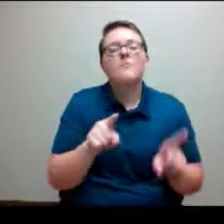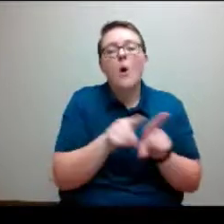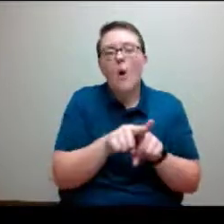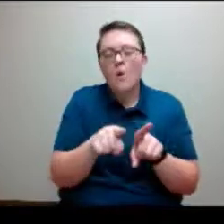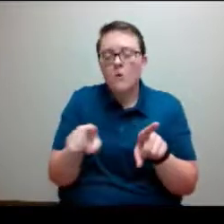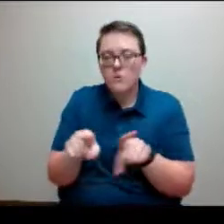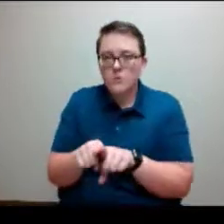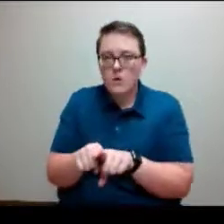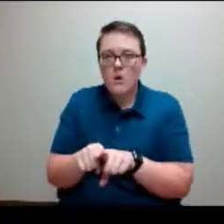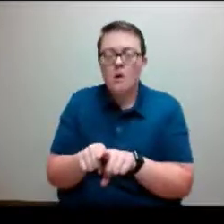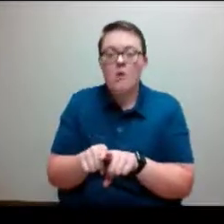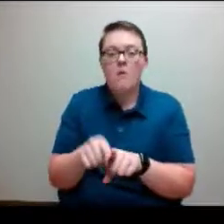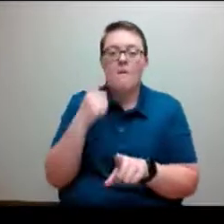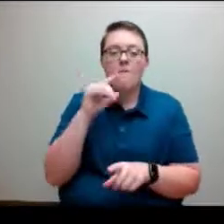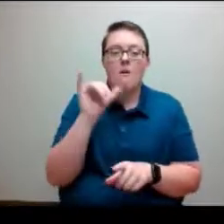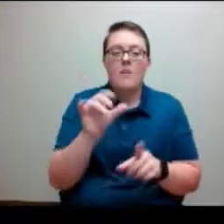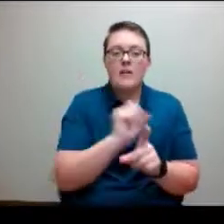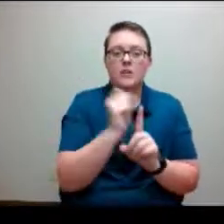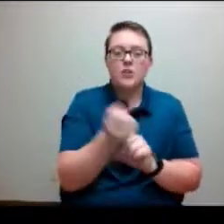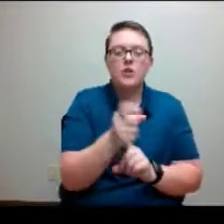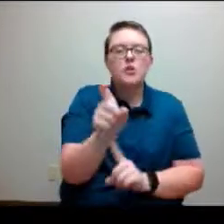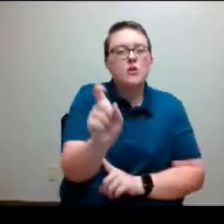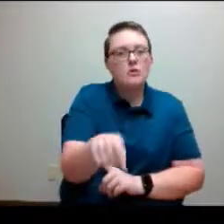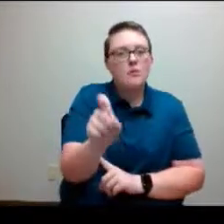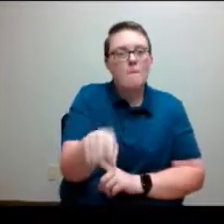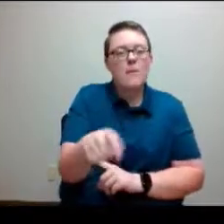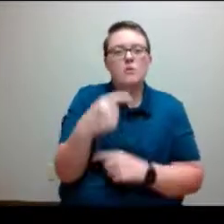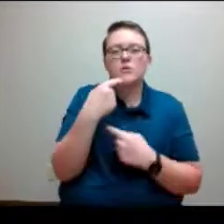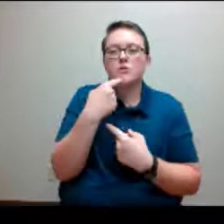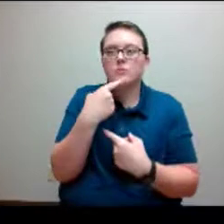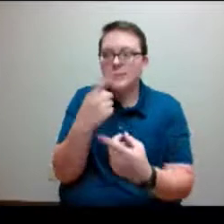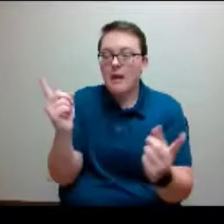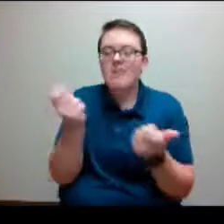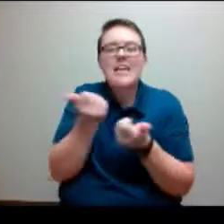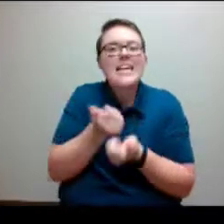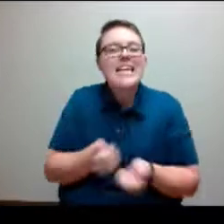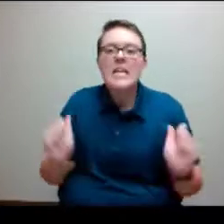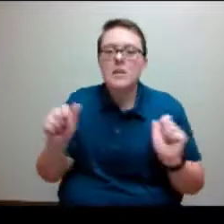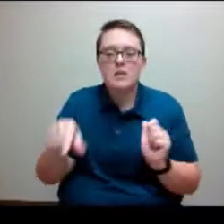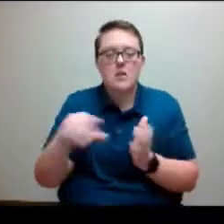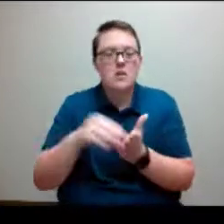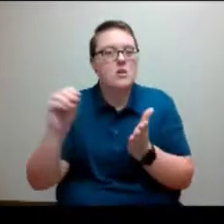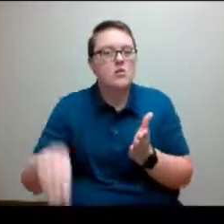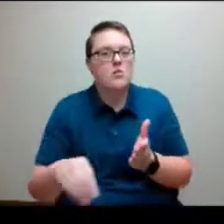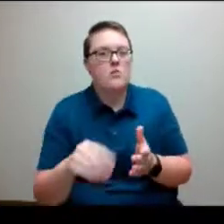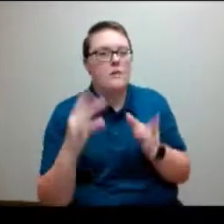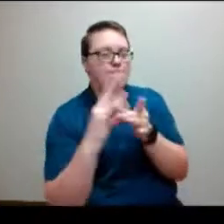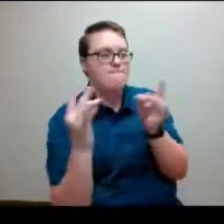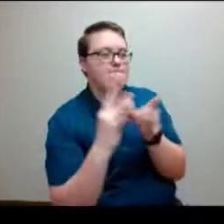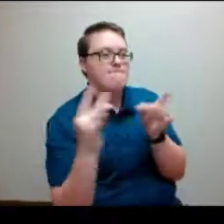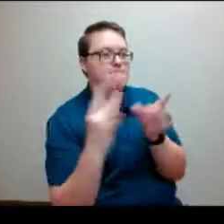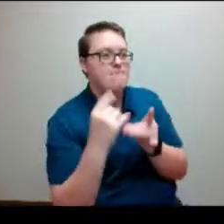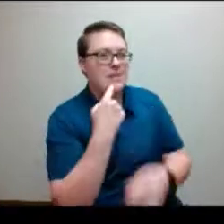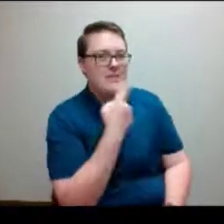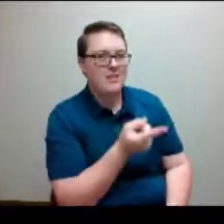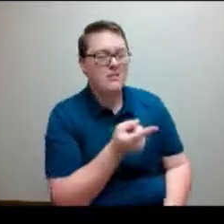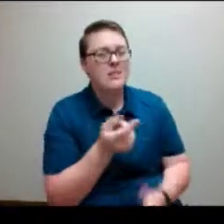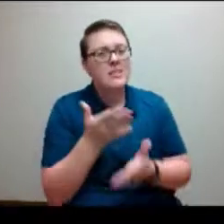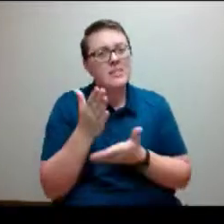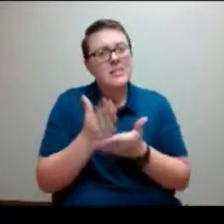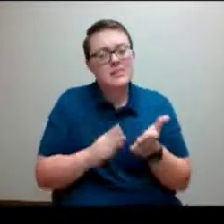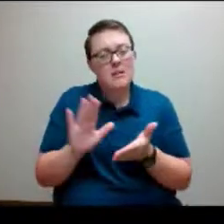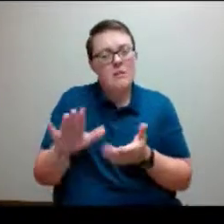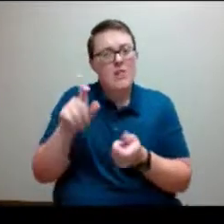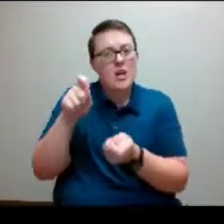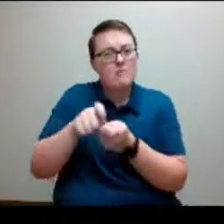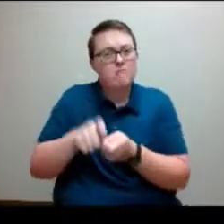these instances, you're supposed to disclose anything and everything that the student shares with you. And so some of those details can be pretty hard and